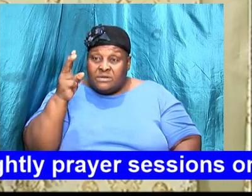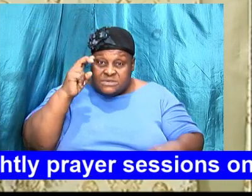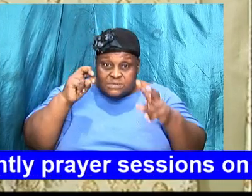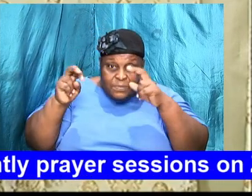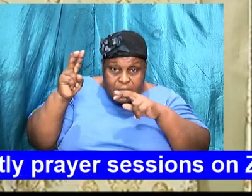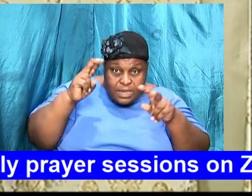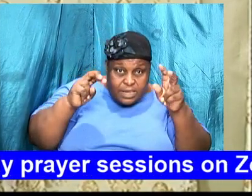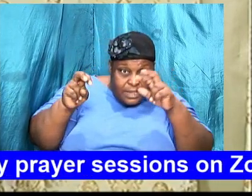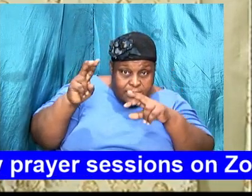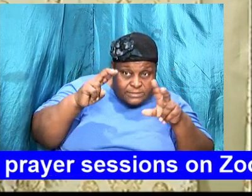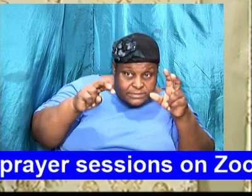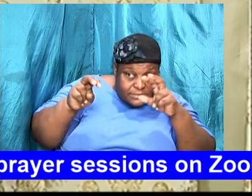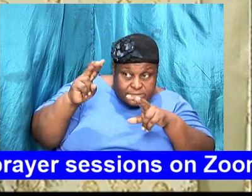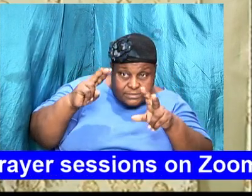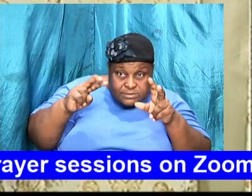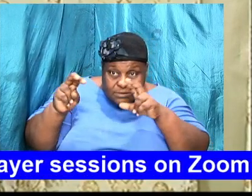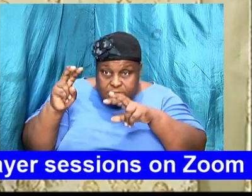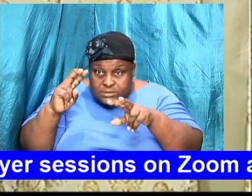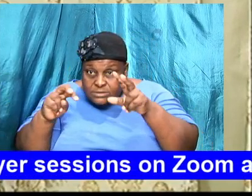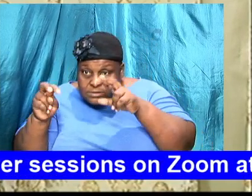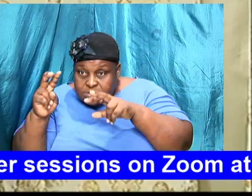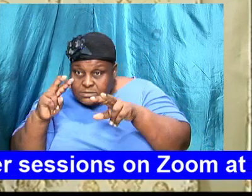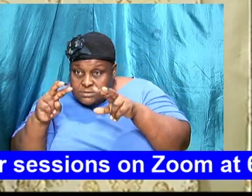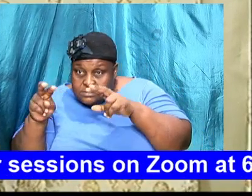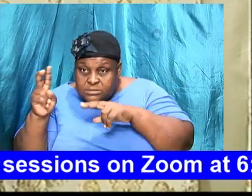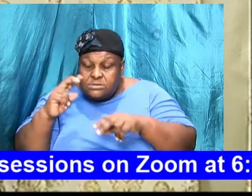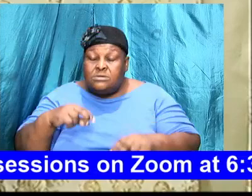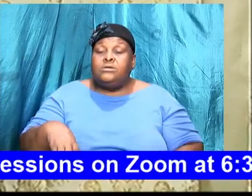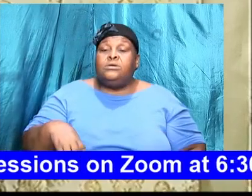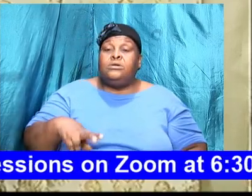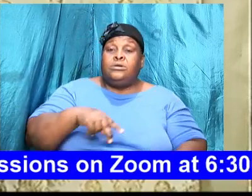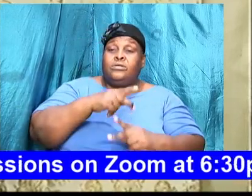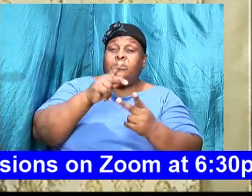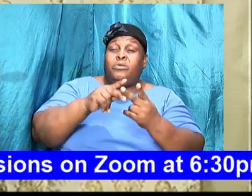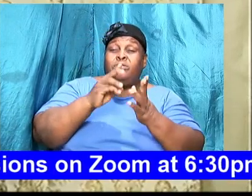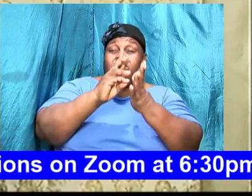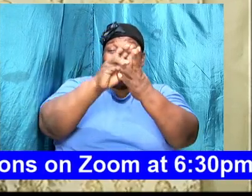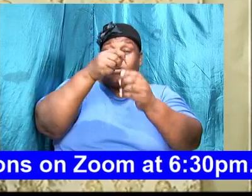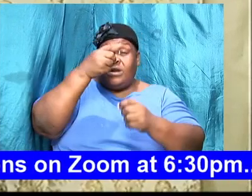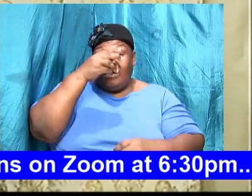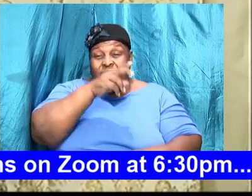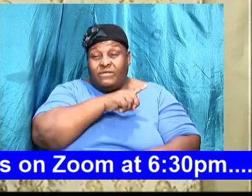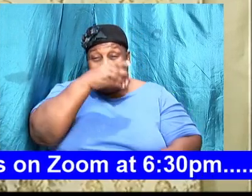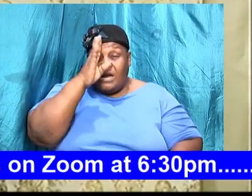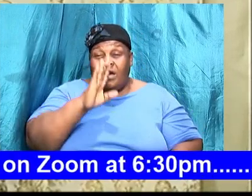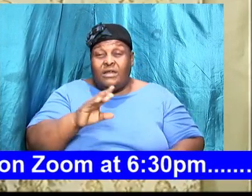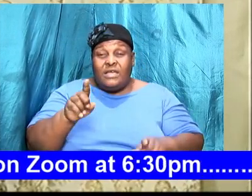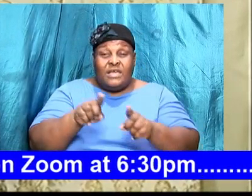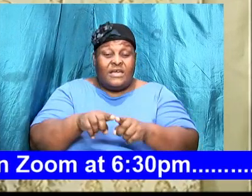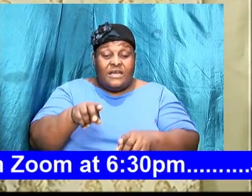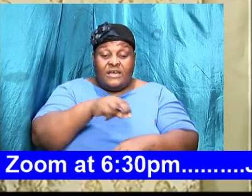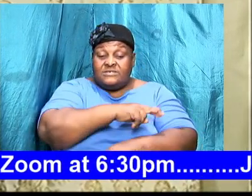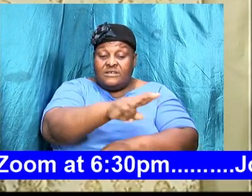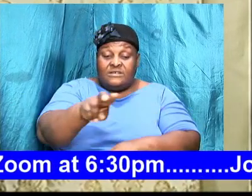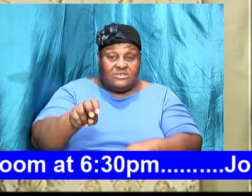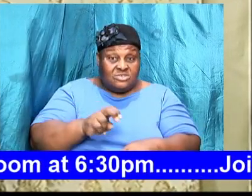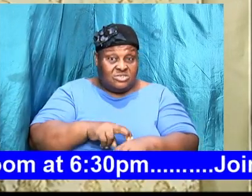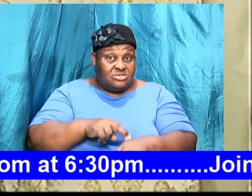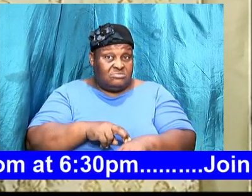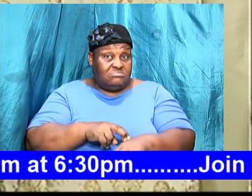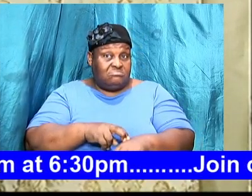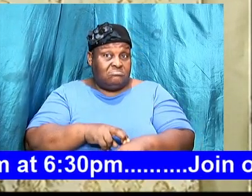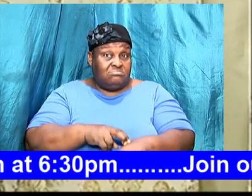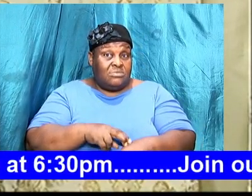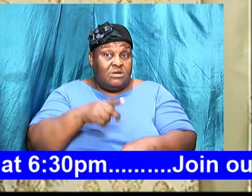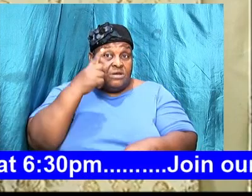13, 18 to 25. The perfect will of the Lord for them as a nation was for them to enter the promised land